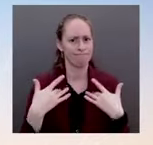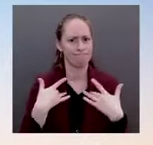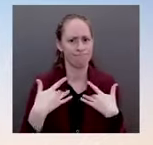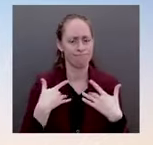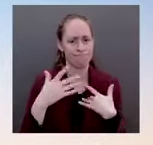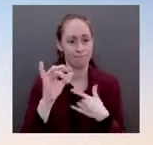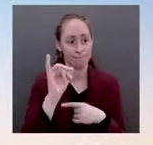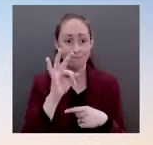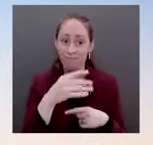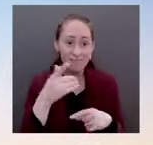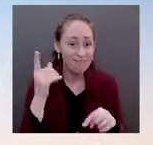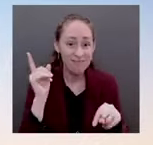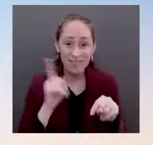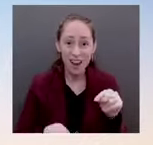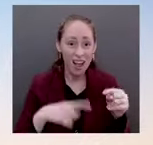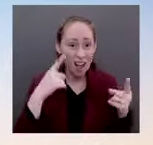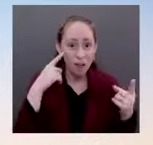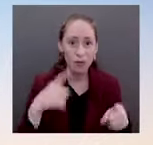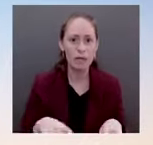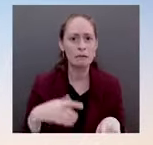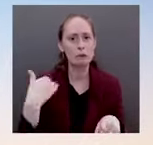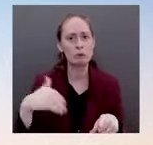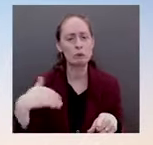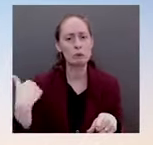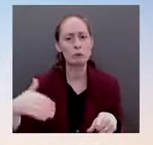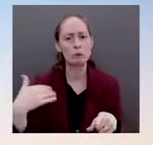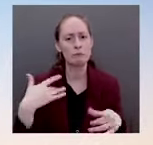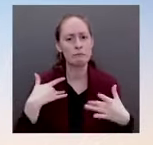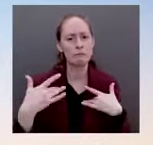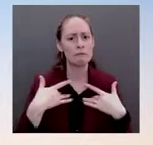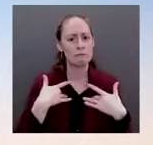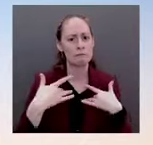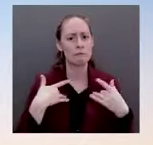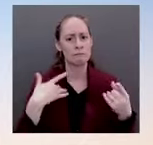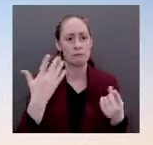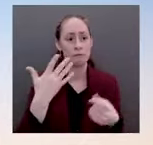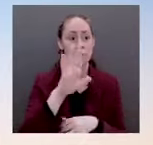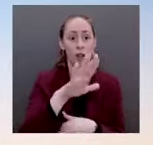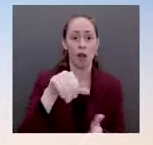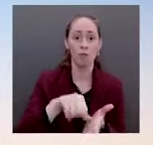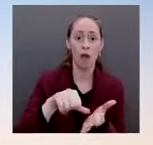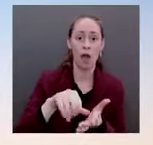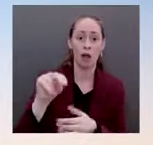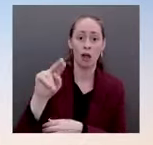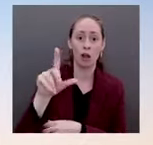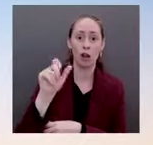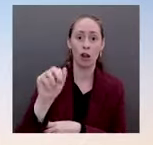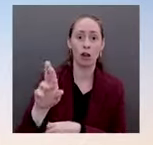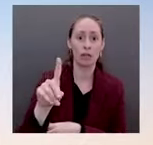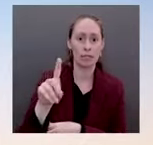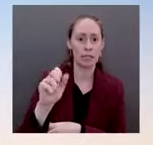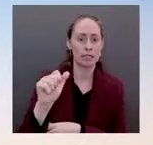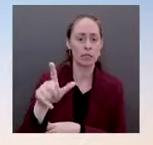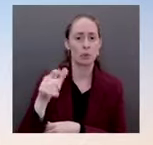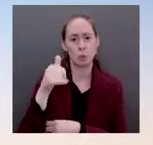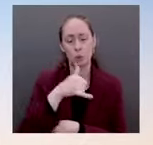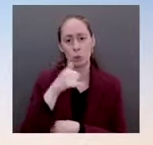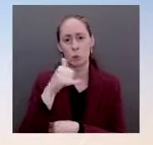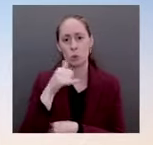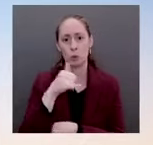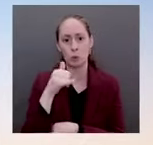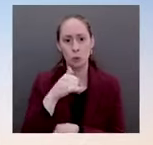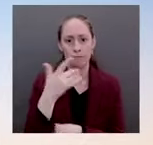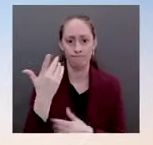the case, Iran's ongoing nuclear advances will make it impossible for us to return to the JCPOA. So bottom line is